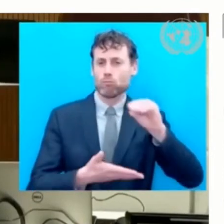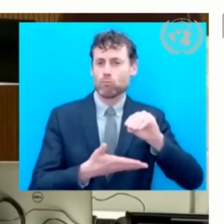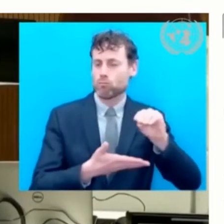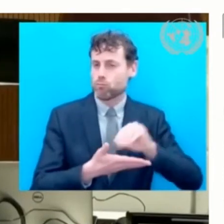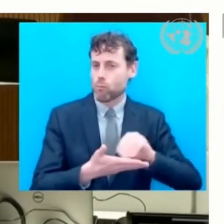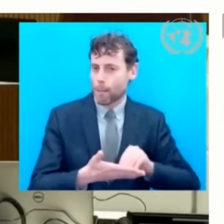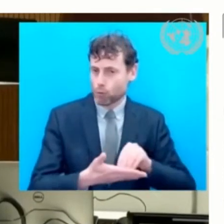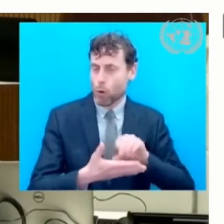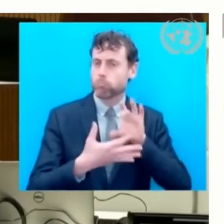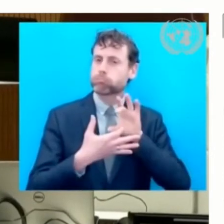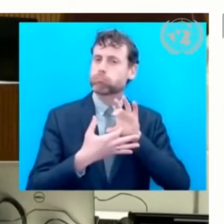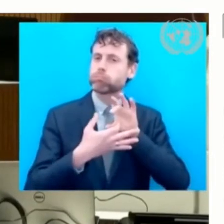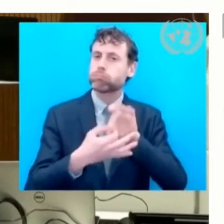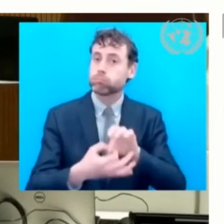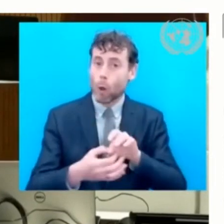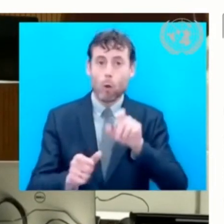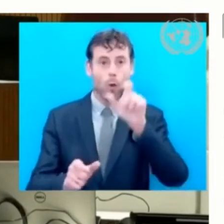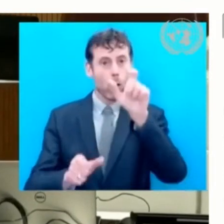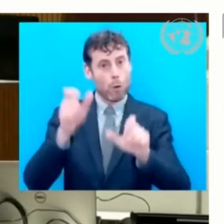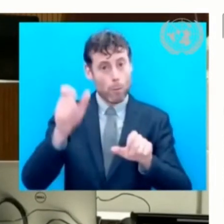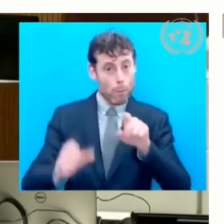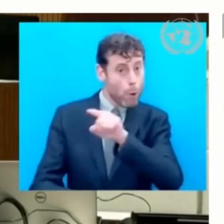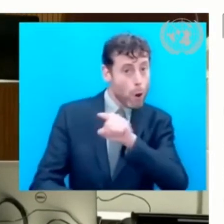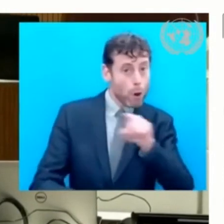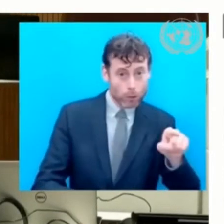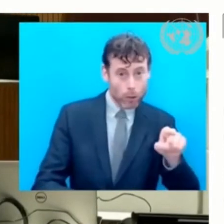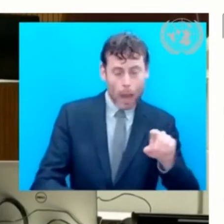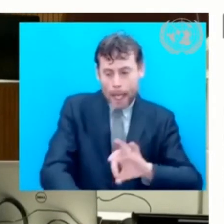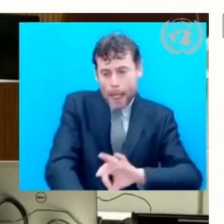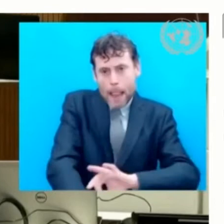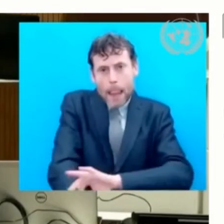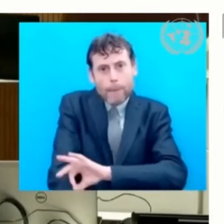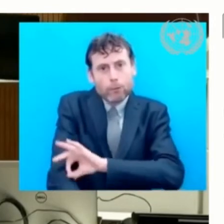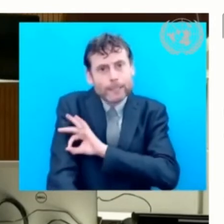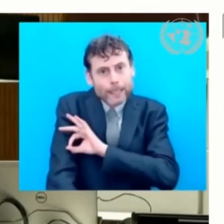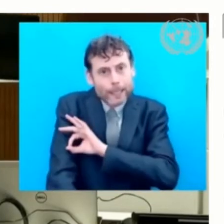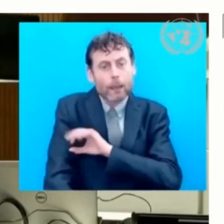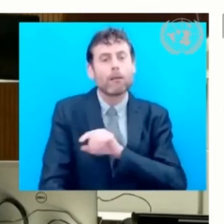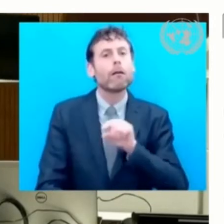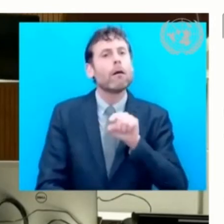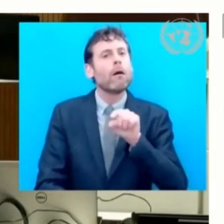affected by leprosy and their family members. Ms. Krutz, you have the floor.